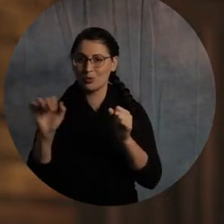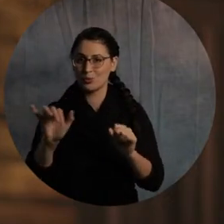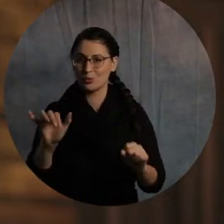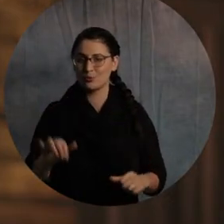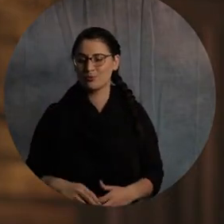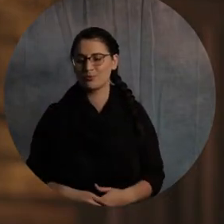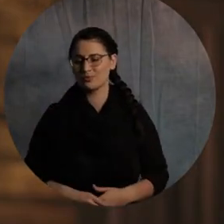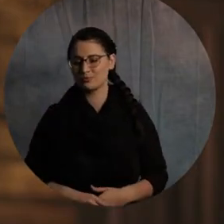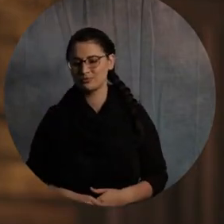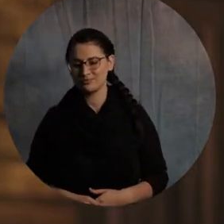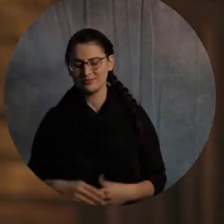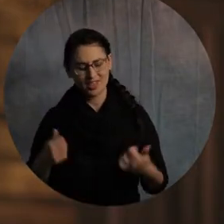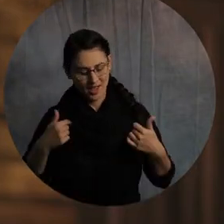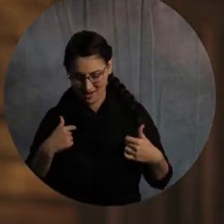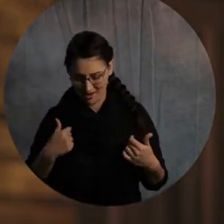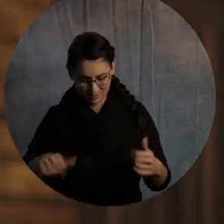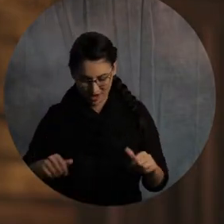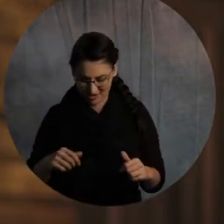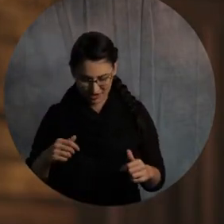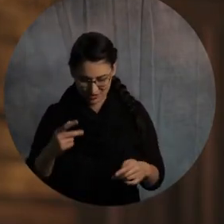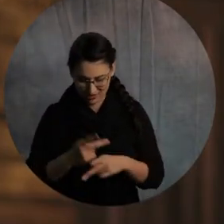I'll keep it PG, man. I'll it PG.